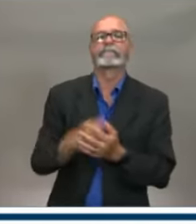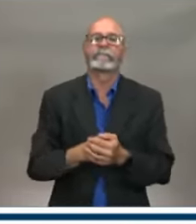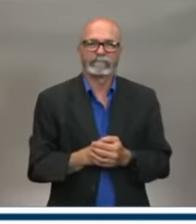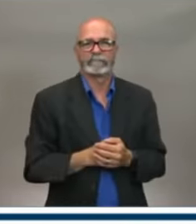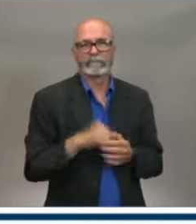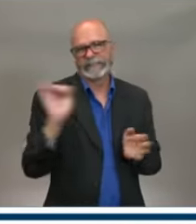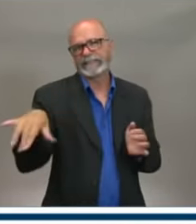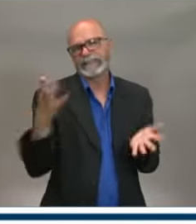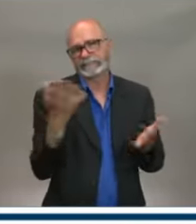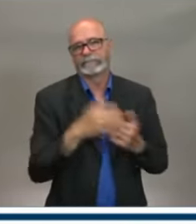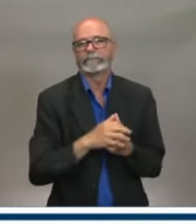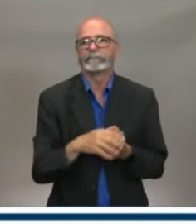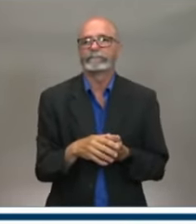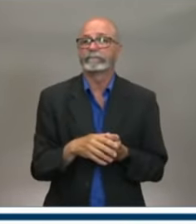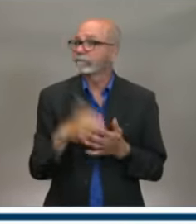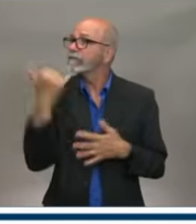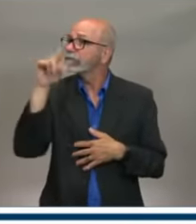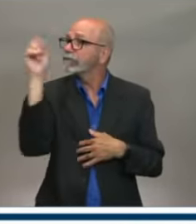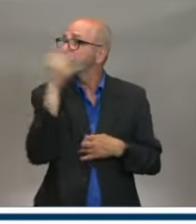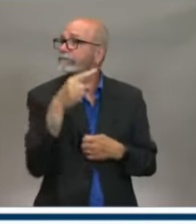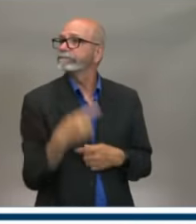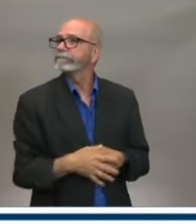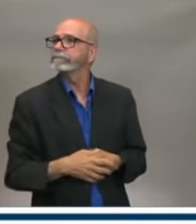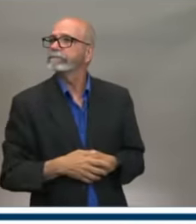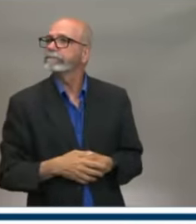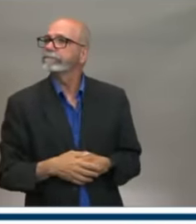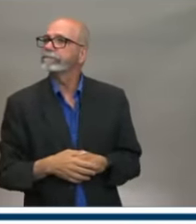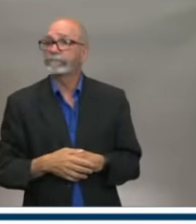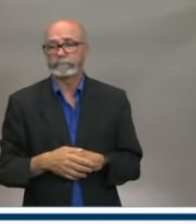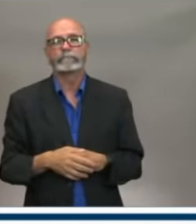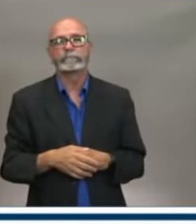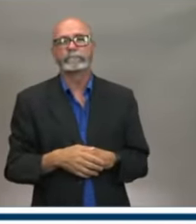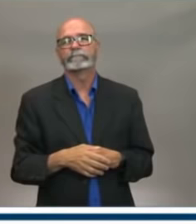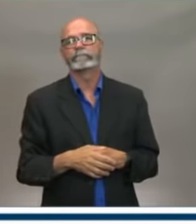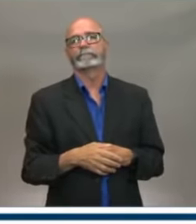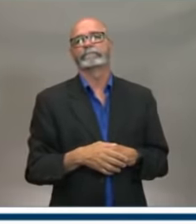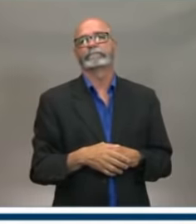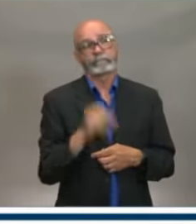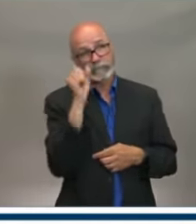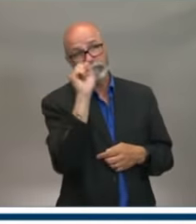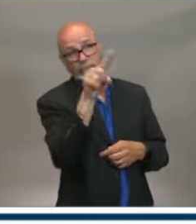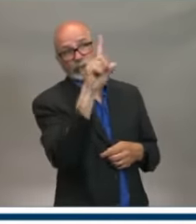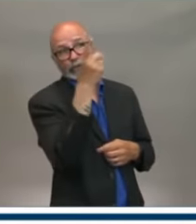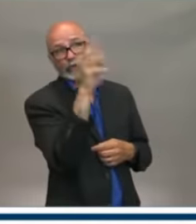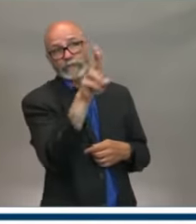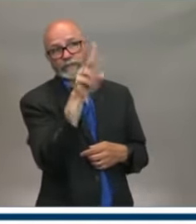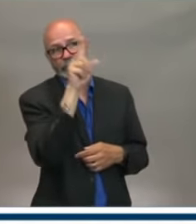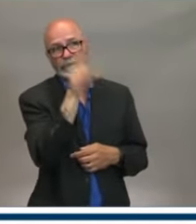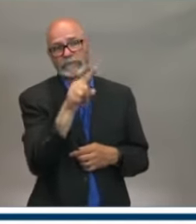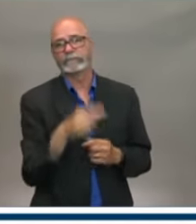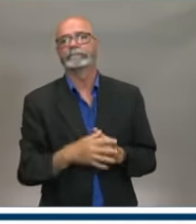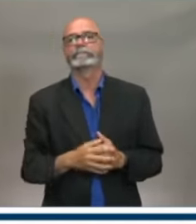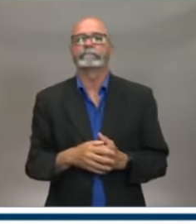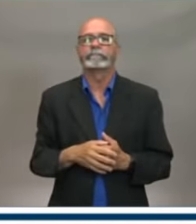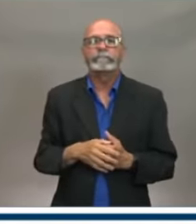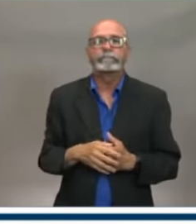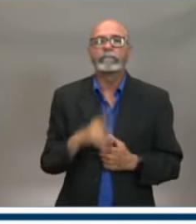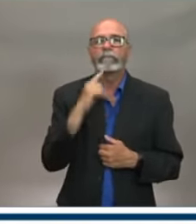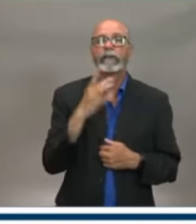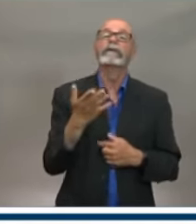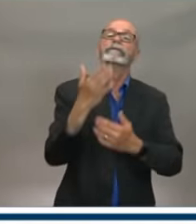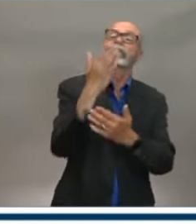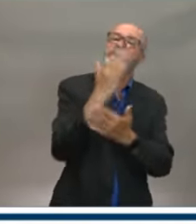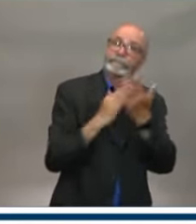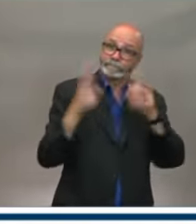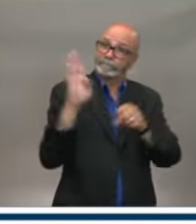Lindsay, do you have a follow-up? Yes, thank you. For Dr. Strang, you said that some businesses listed for June reopening